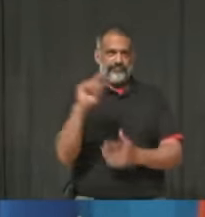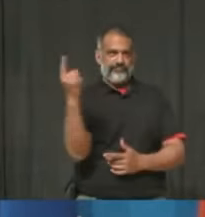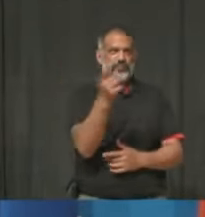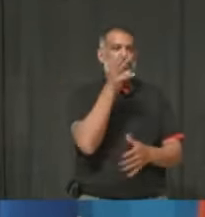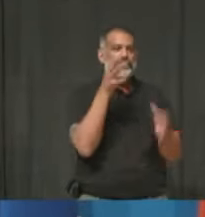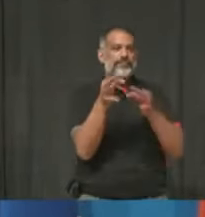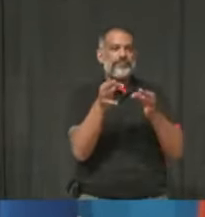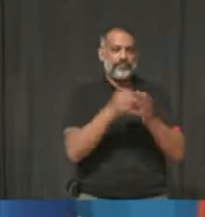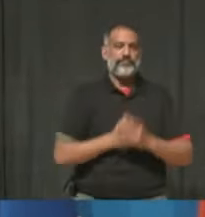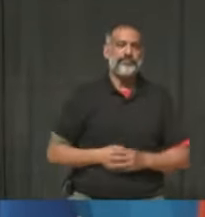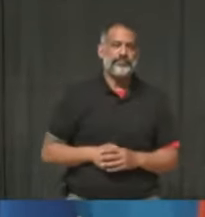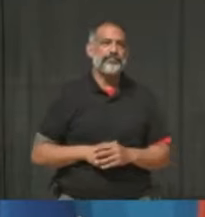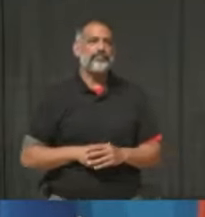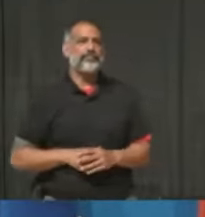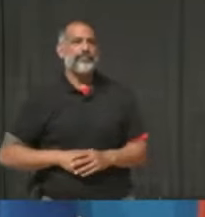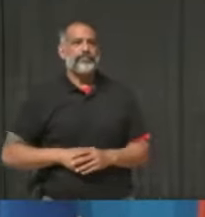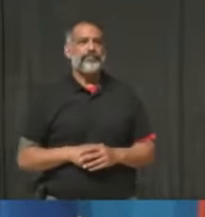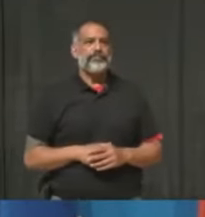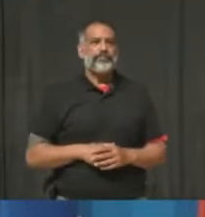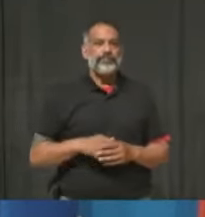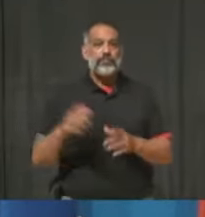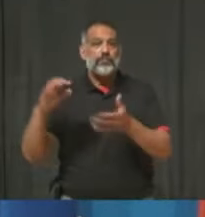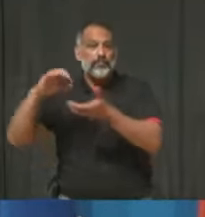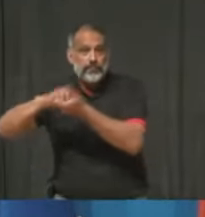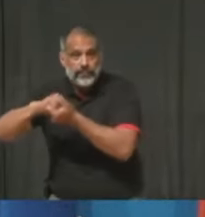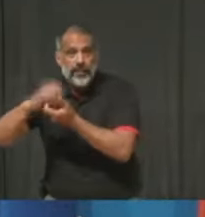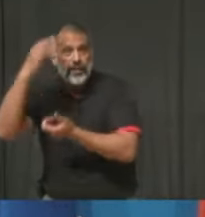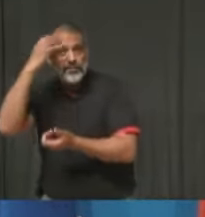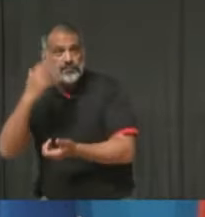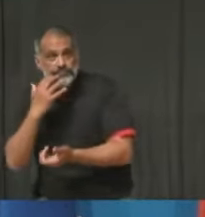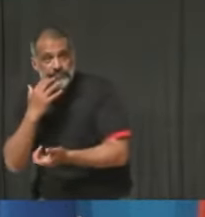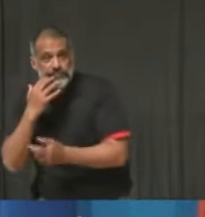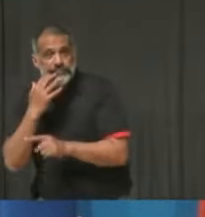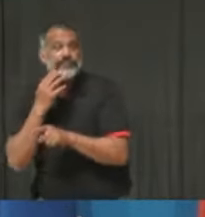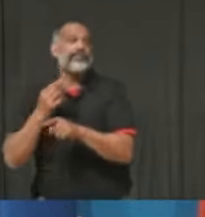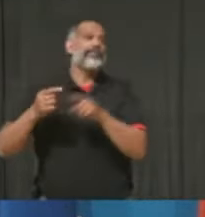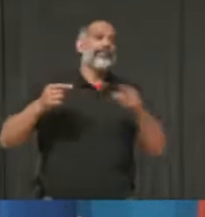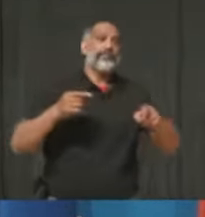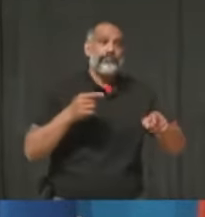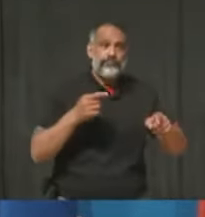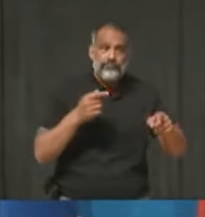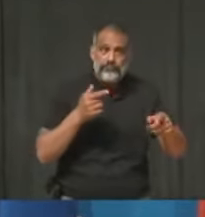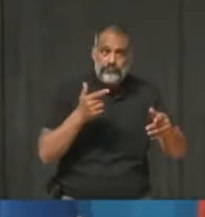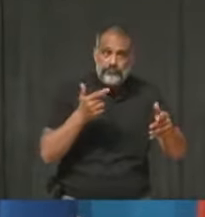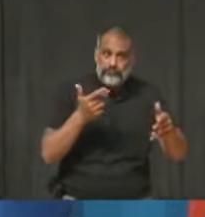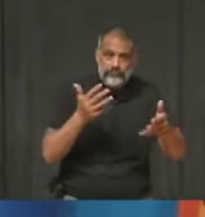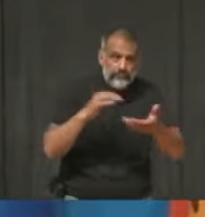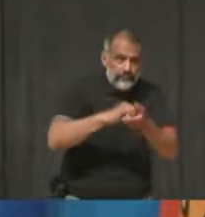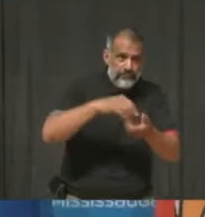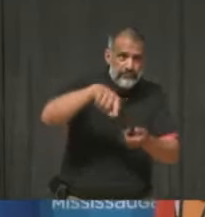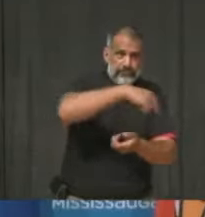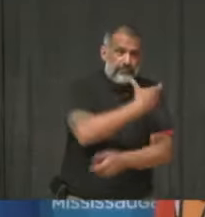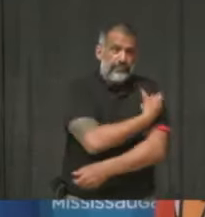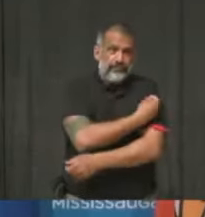in partnership with Trillium Health Partners. Chief, our fire chief, our here for you. Thank you so much.